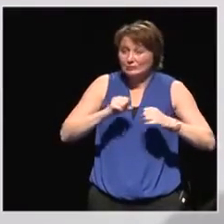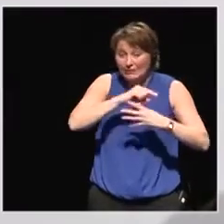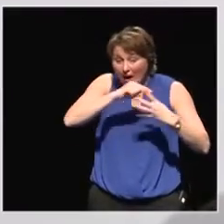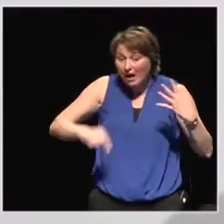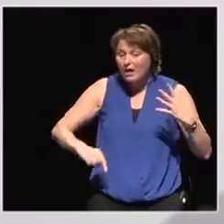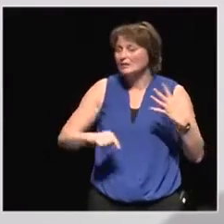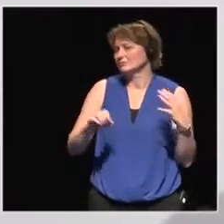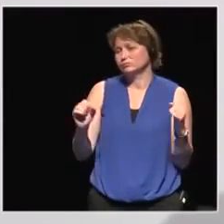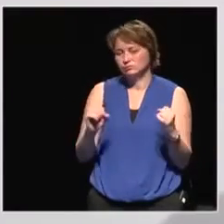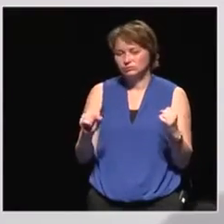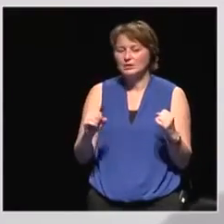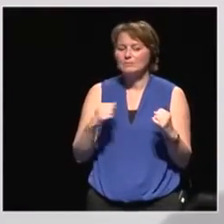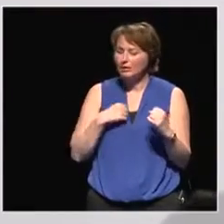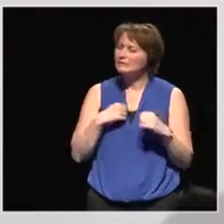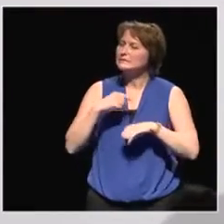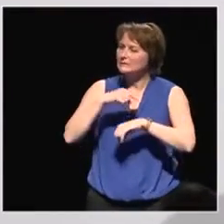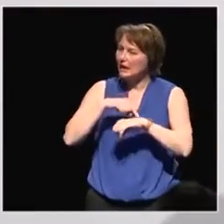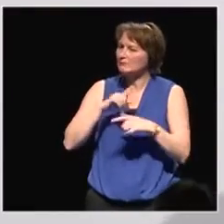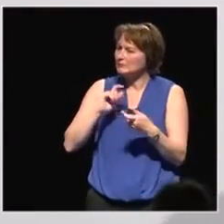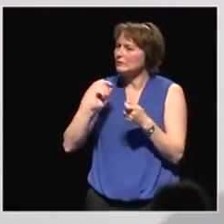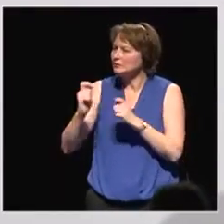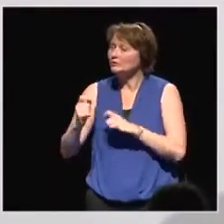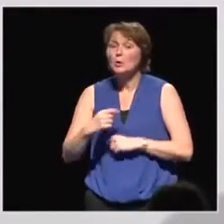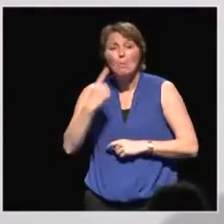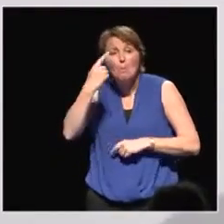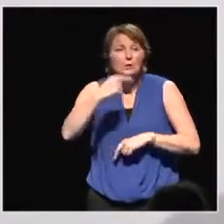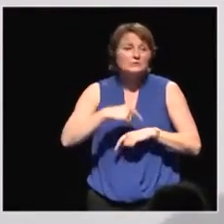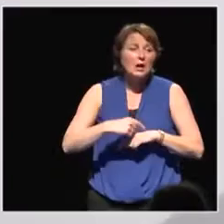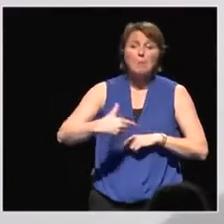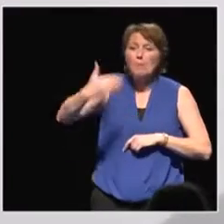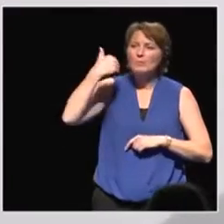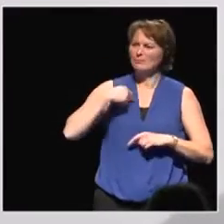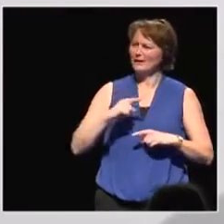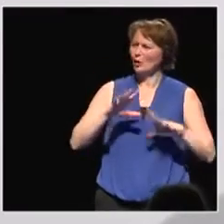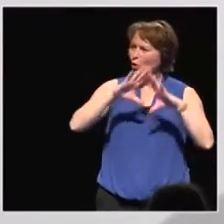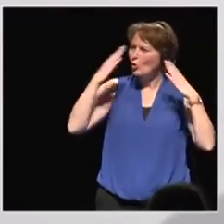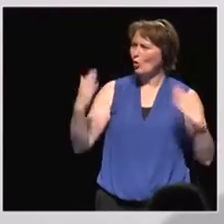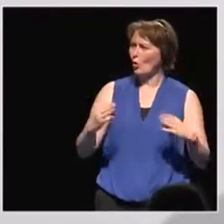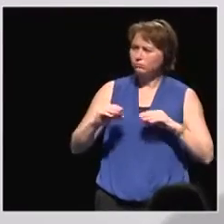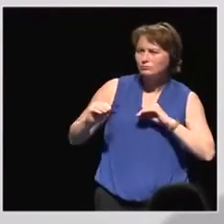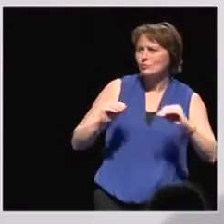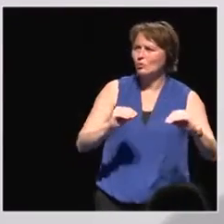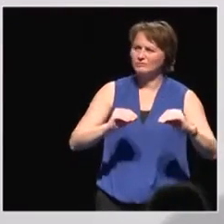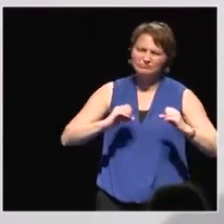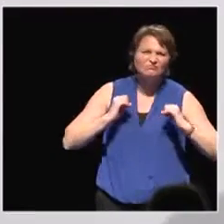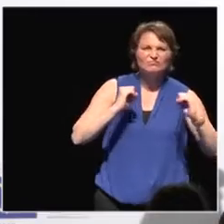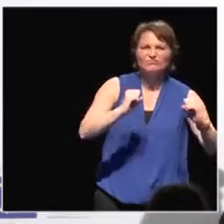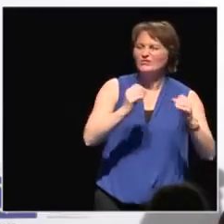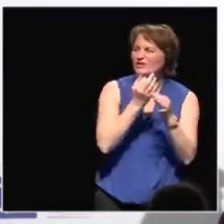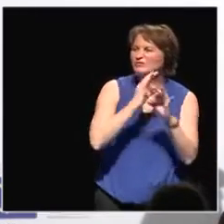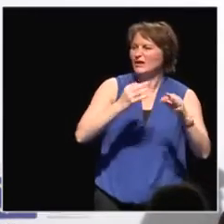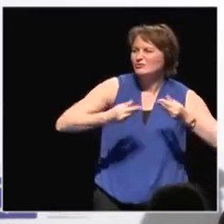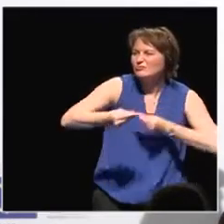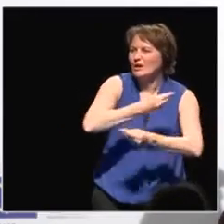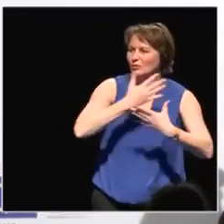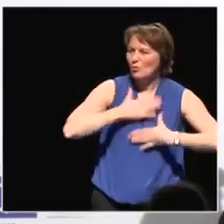but the time changes as well. So in one time you can be very active in the global movement against the free trade agreements, but at the